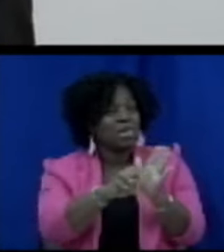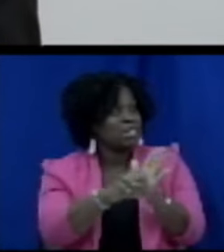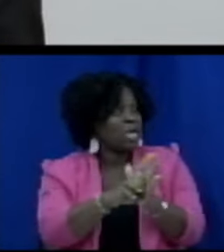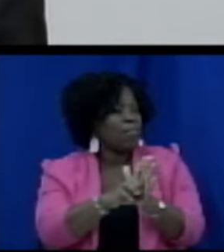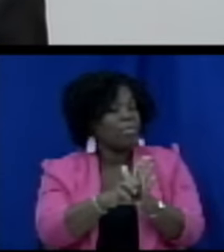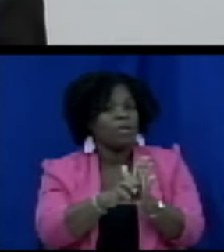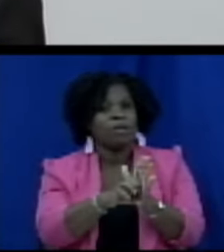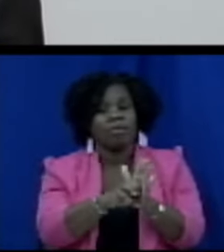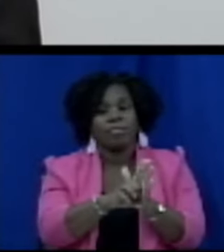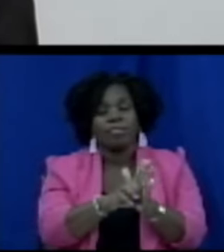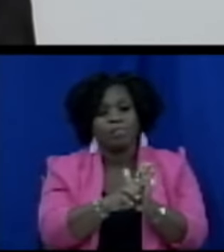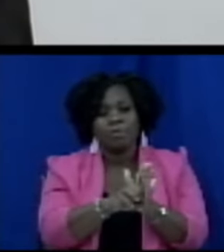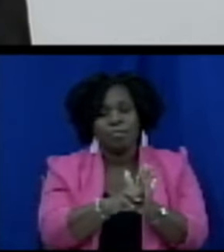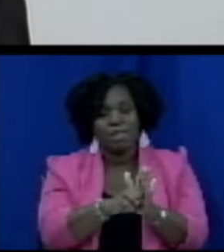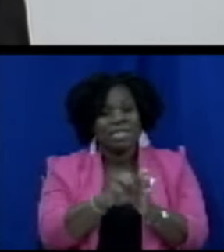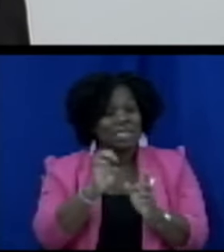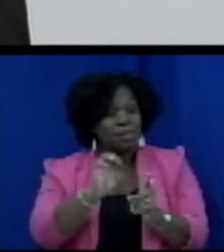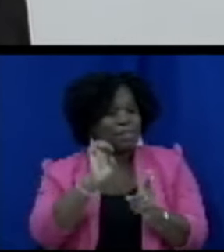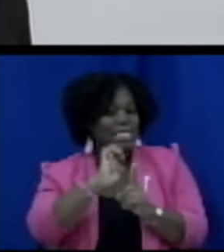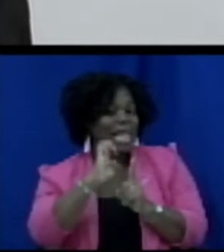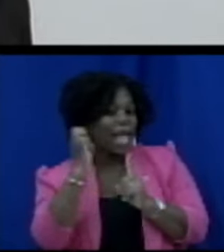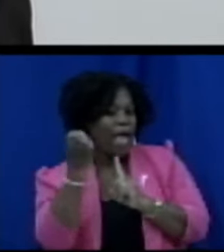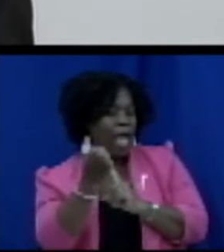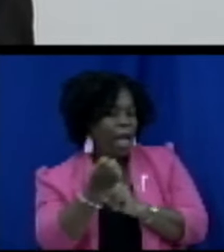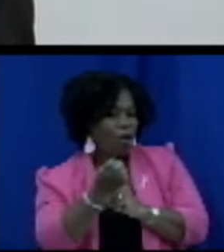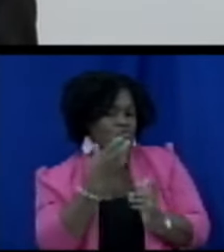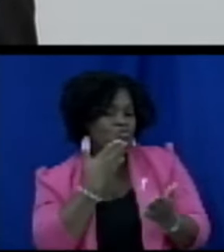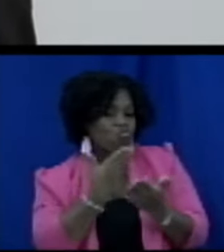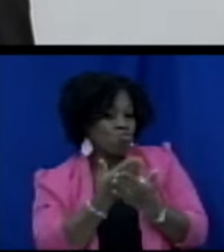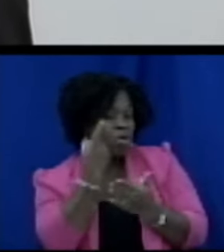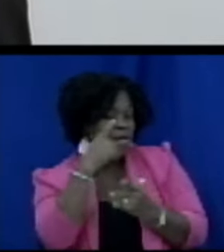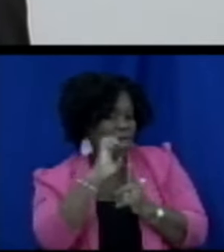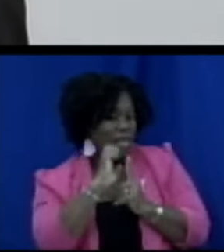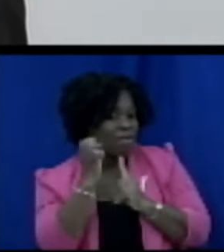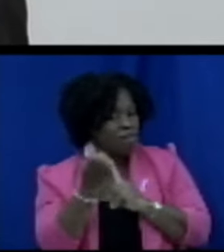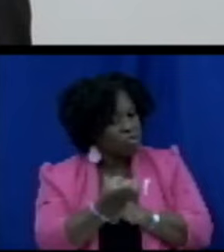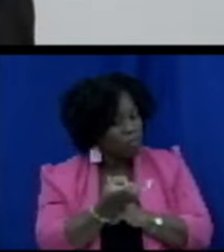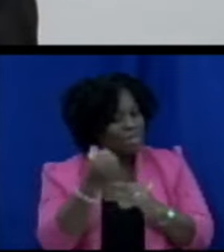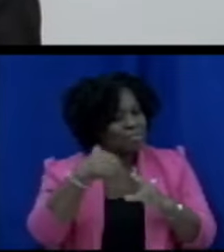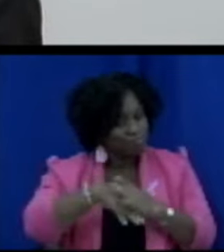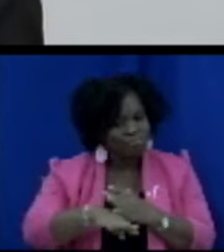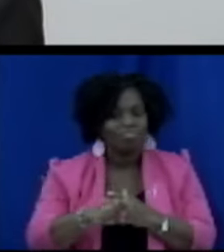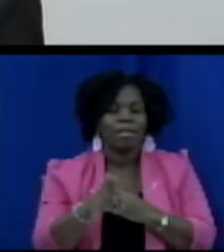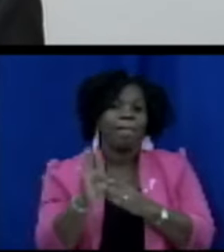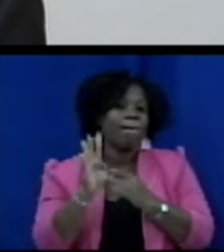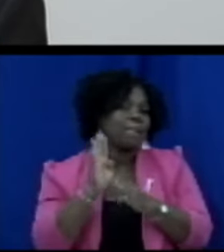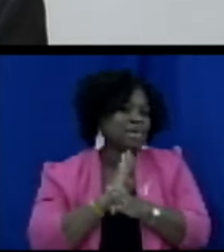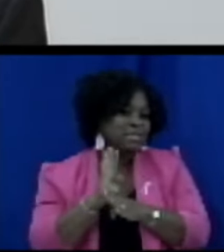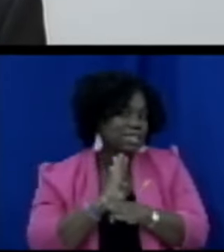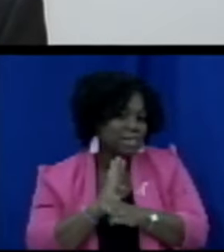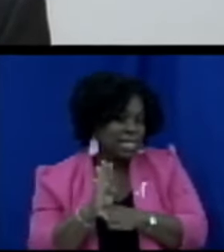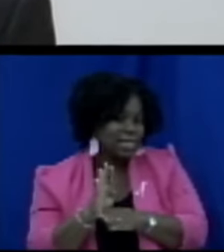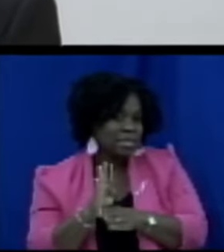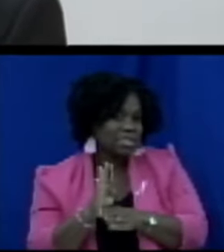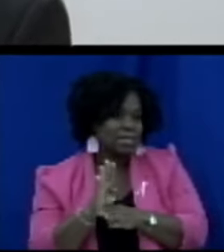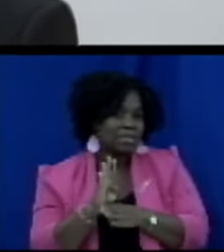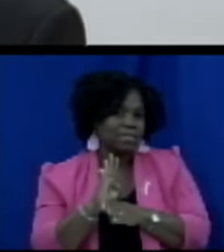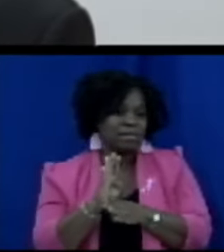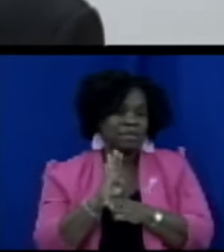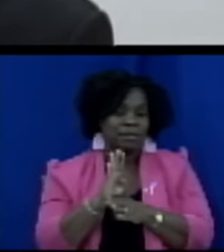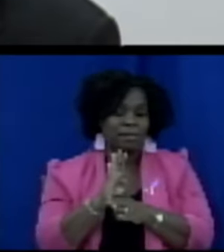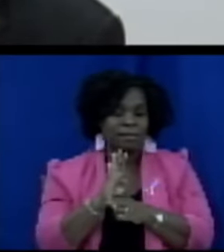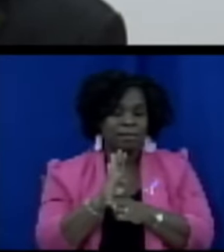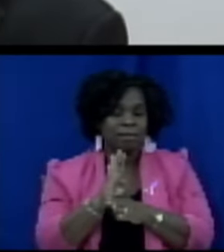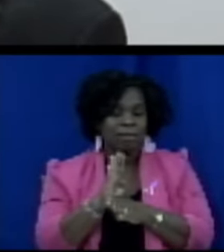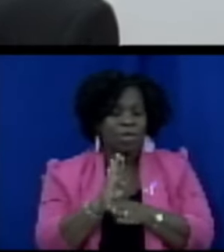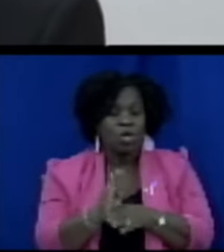eco friendly in businesses being conscious of the